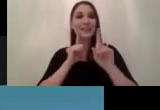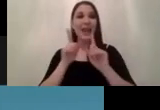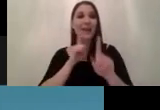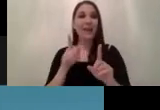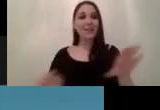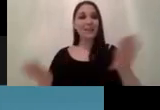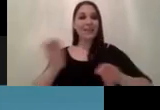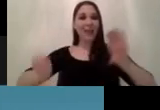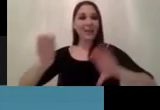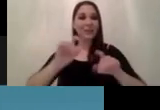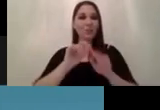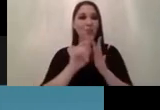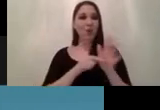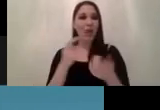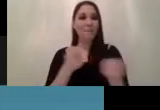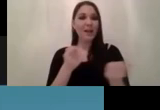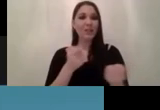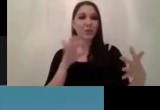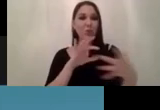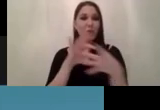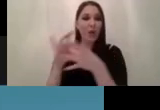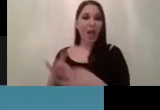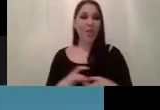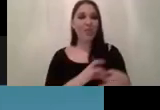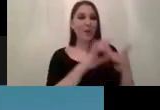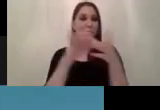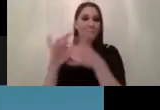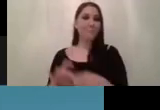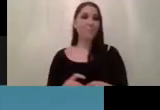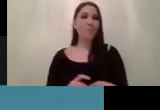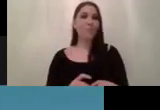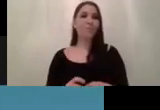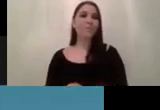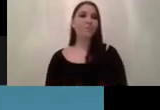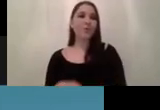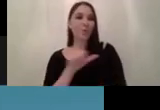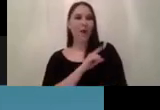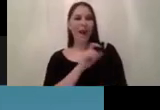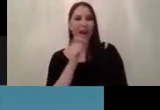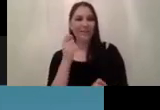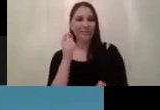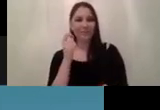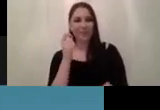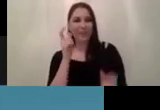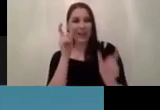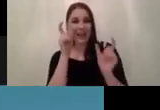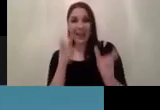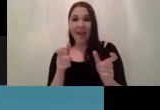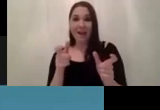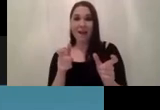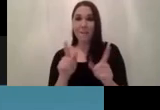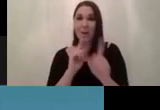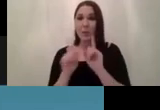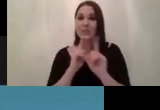together now why would we even care about data science and machine learning let me share with you how softbank